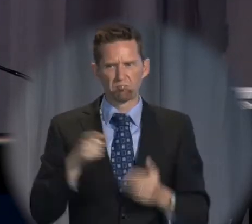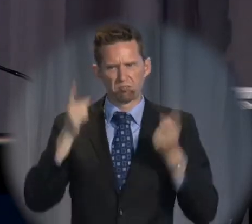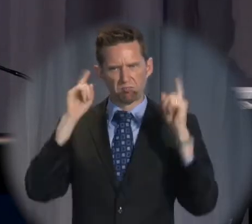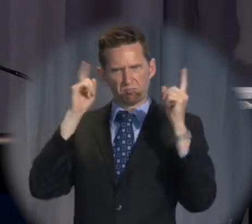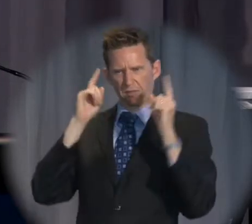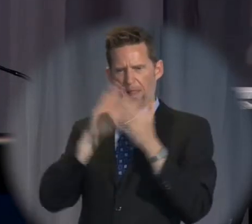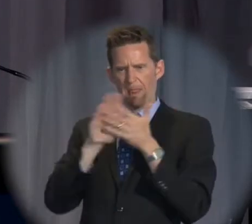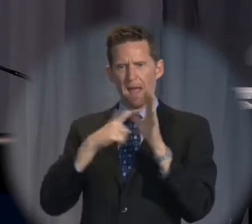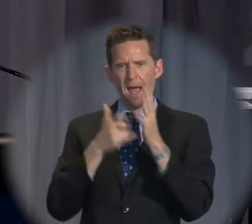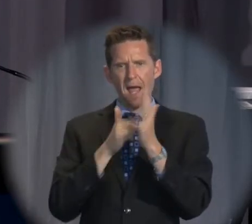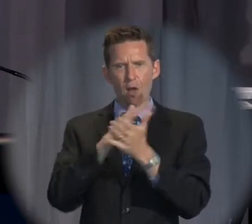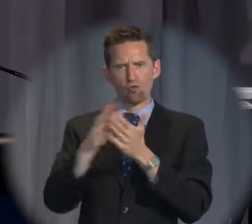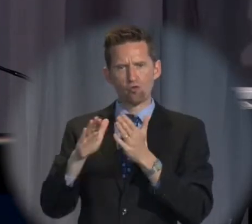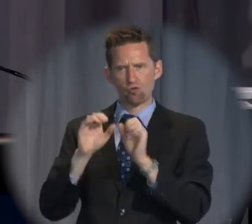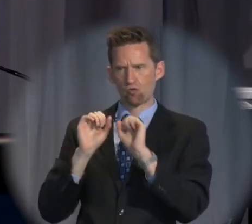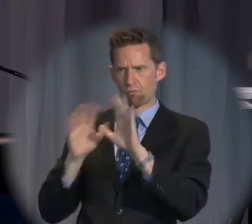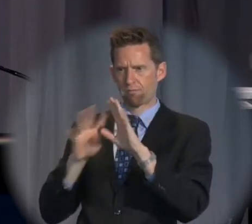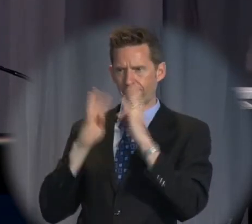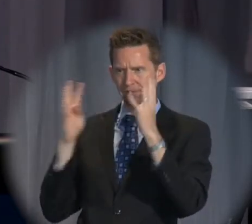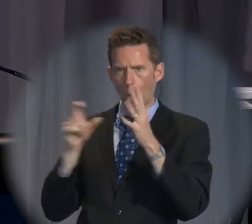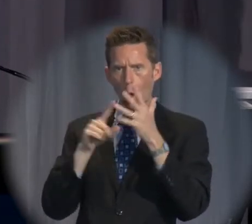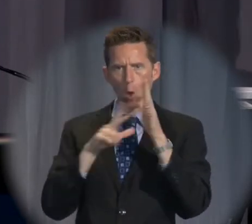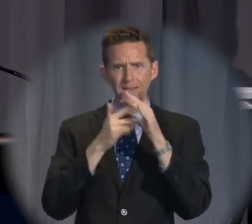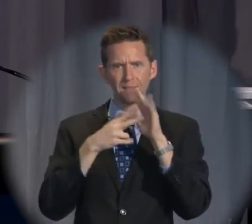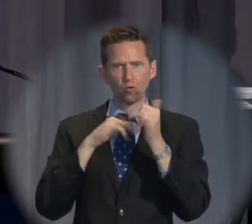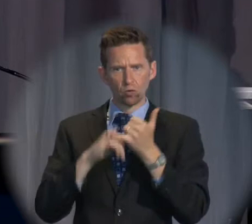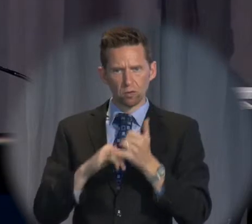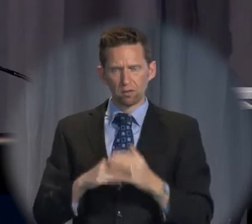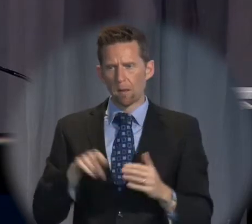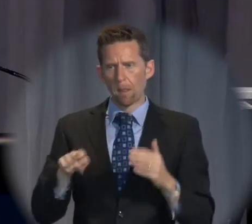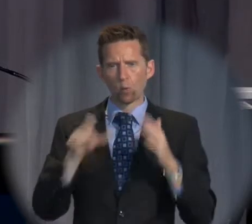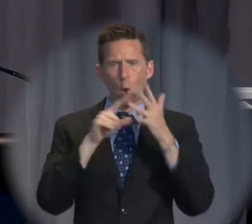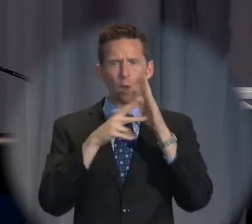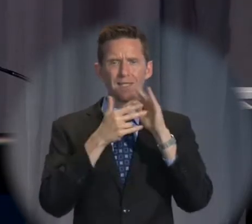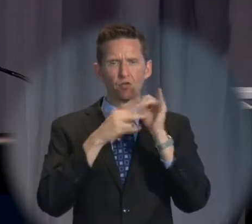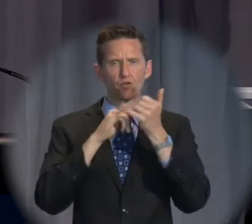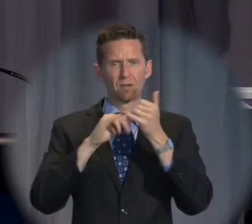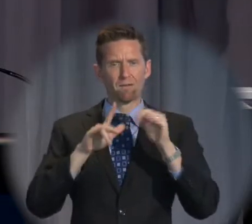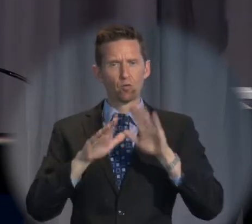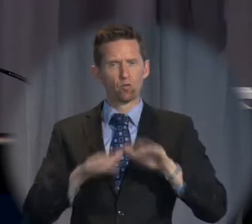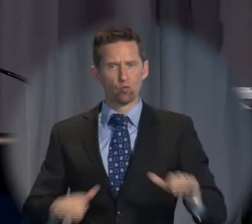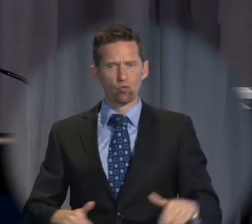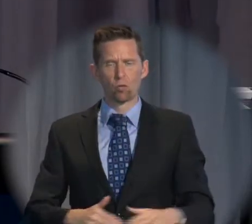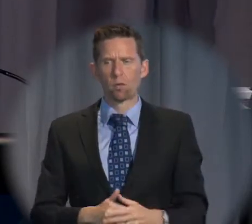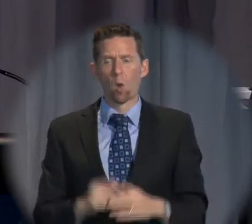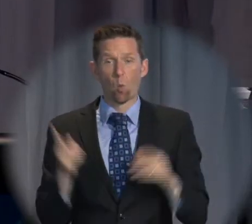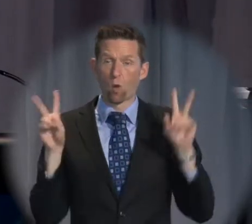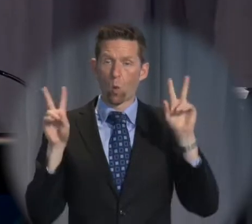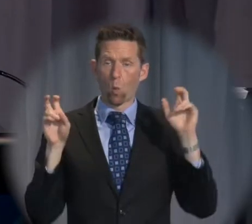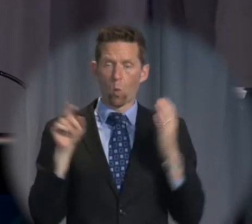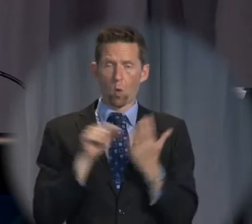in processing and regional processing centres, where conditions for children were, I quote,